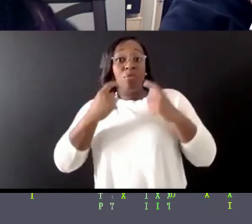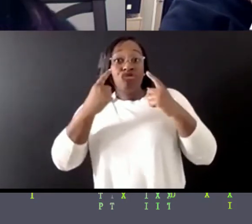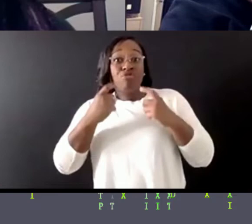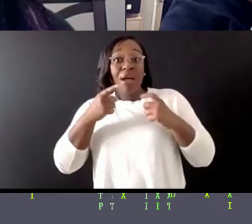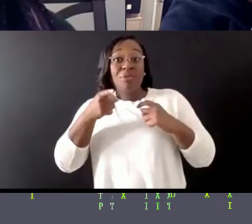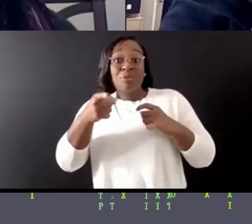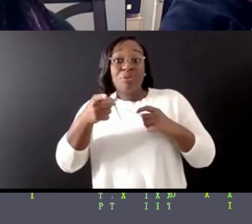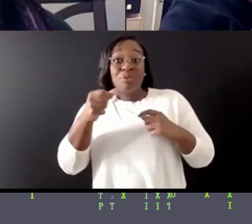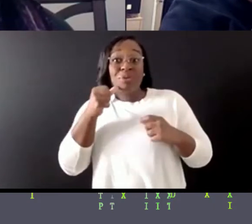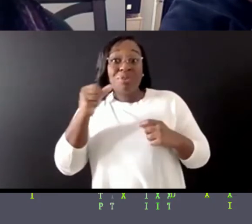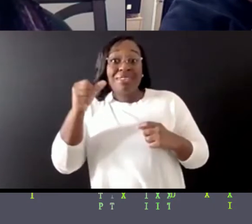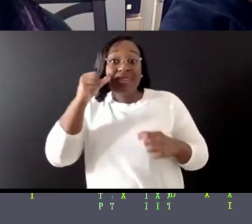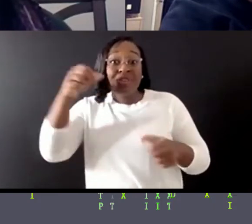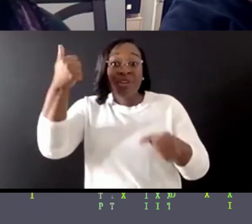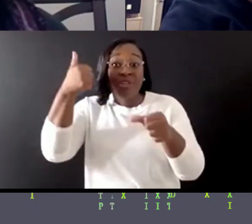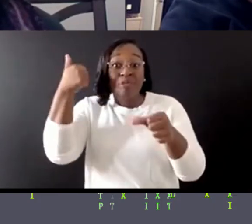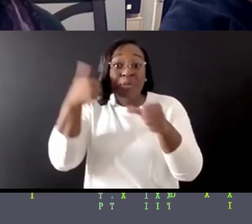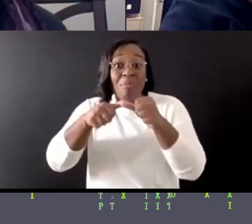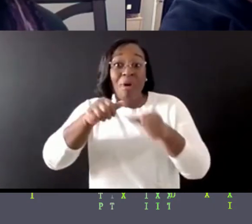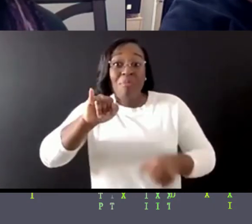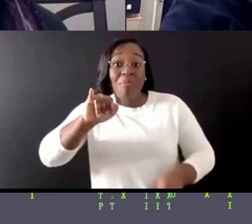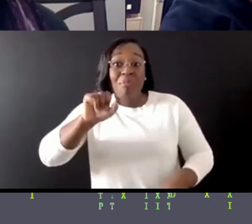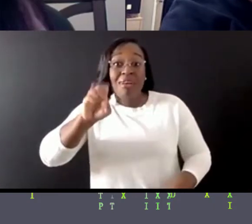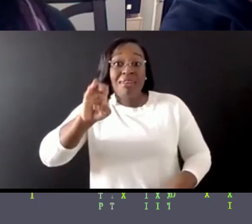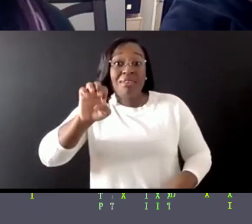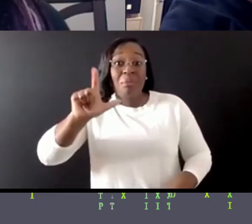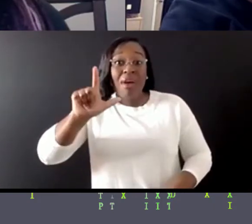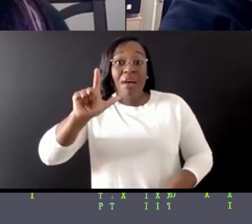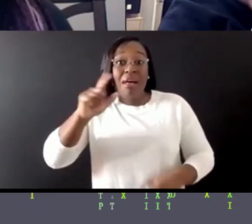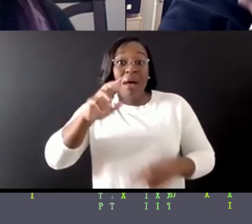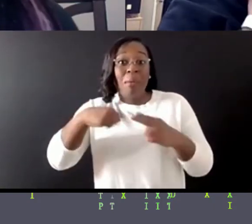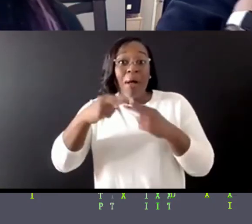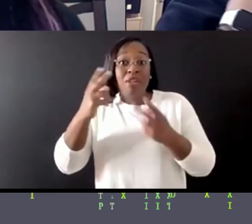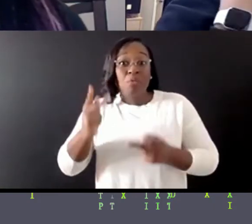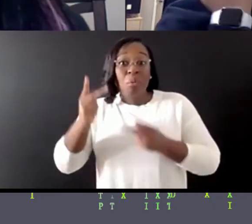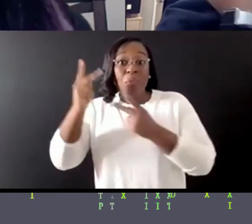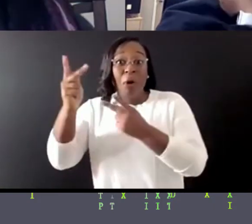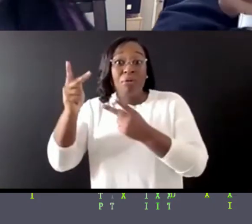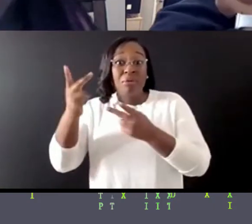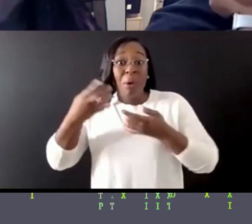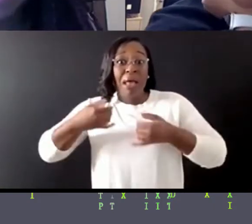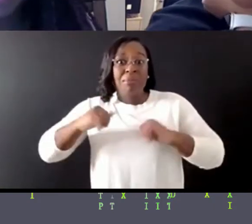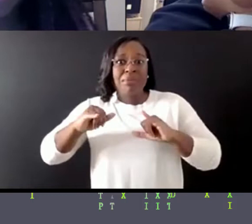yesterday about this proposal. And I'm still upset about it. Right.